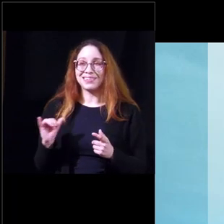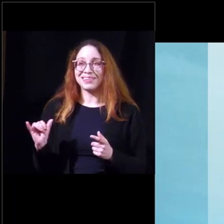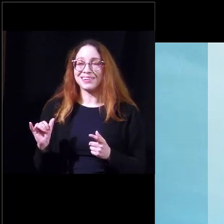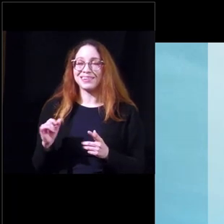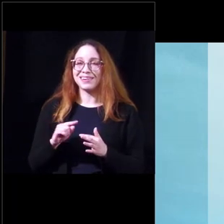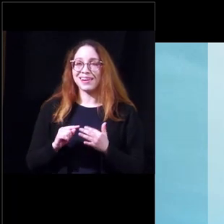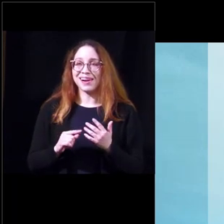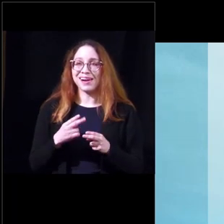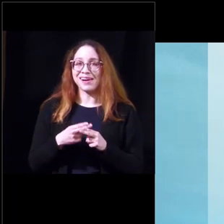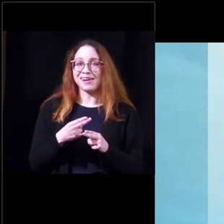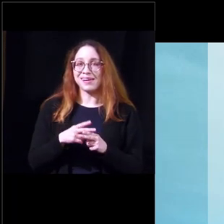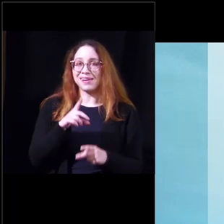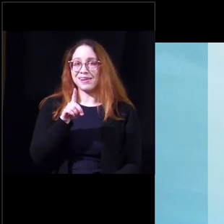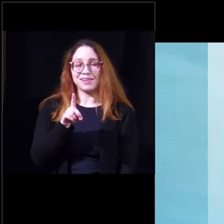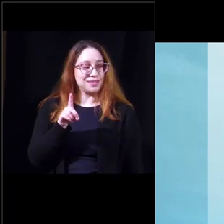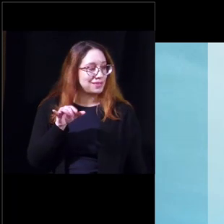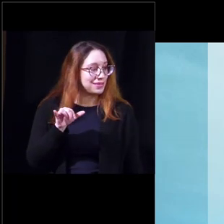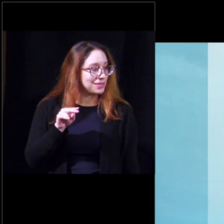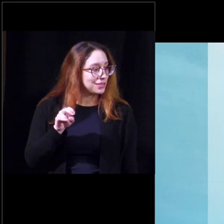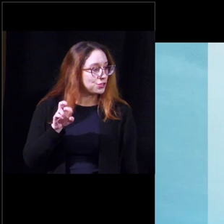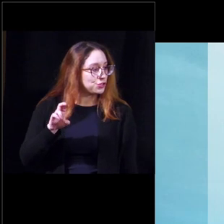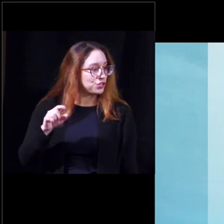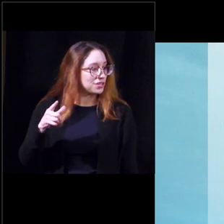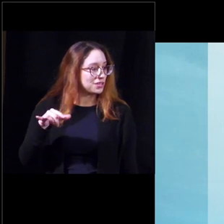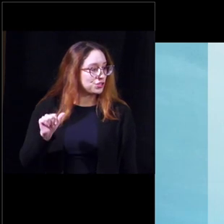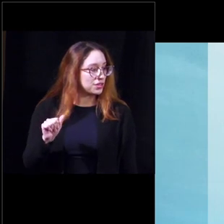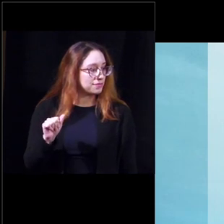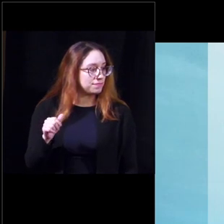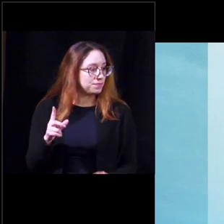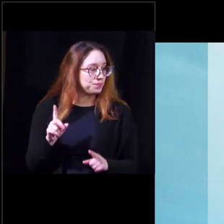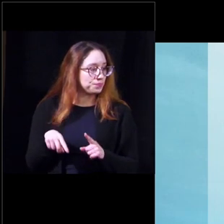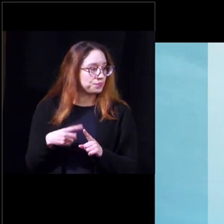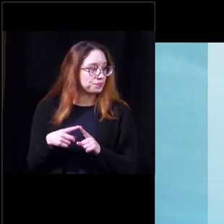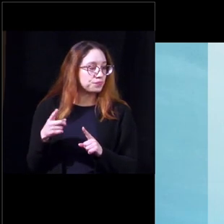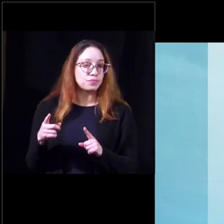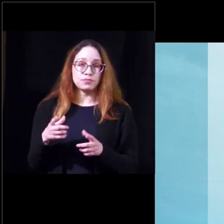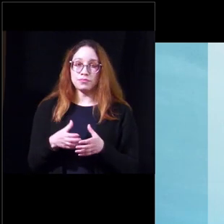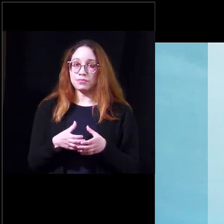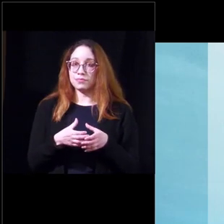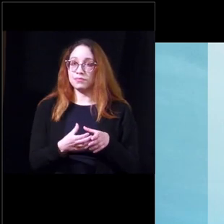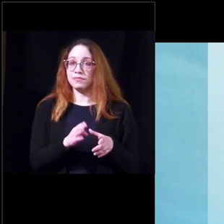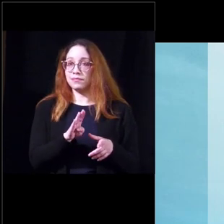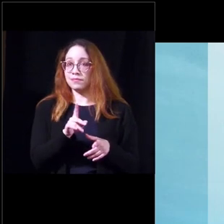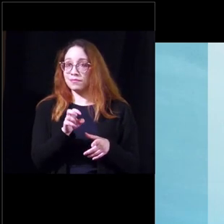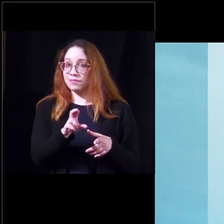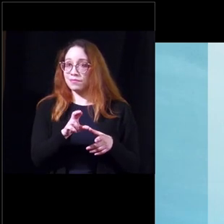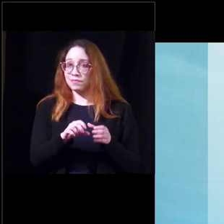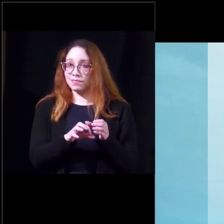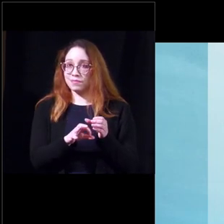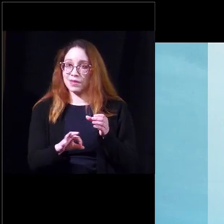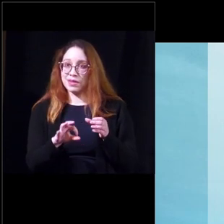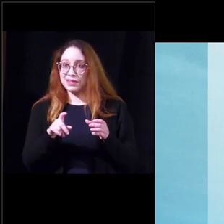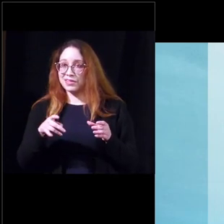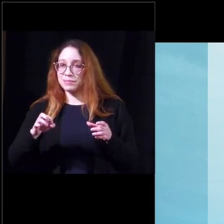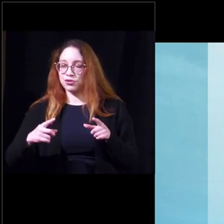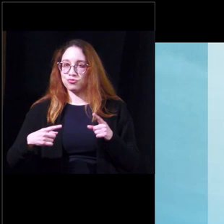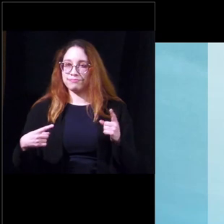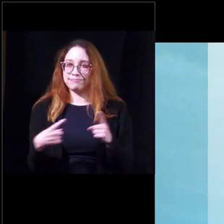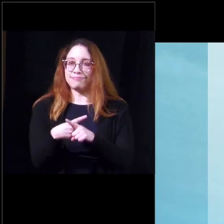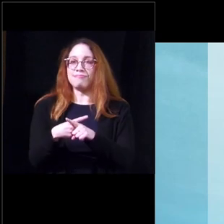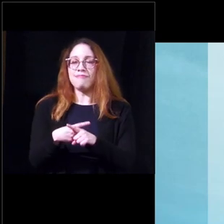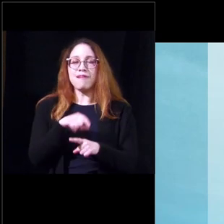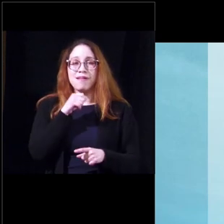things called dyssynergia uh dyssynergia is where the bladder and the sphincter don't talk to each other so